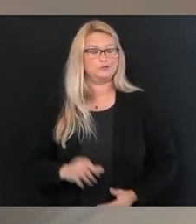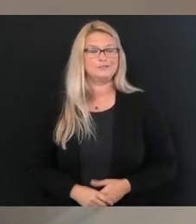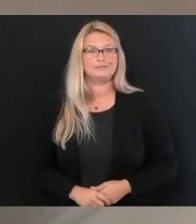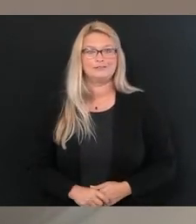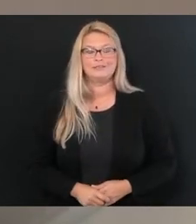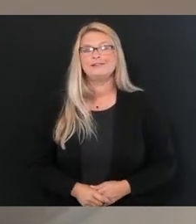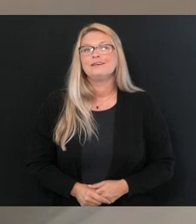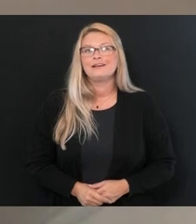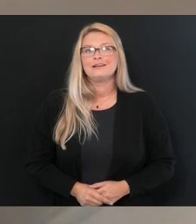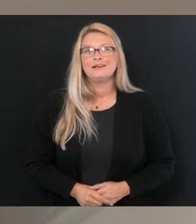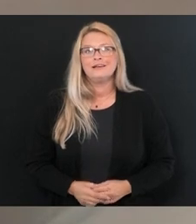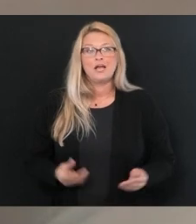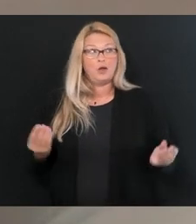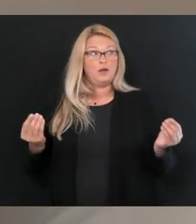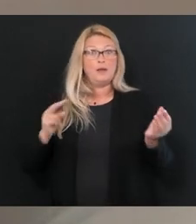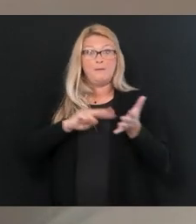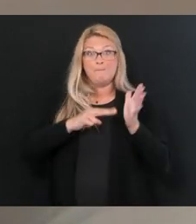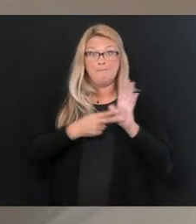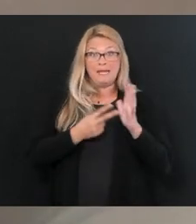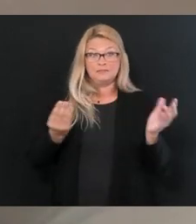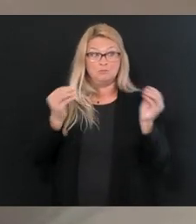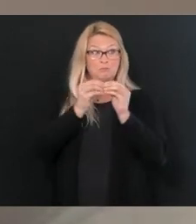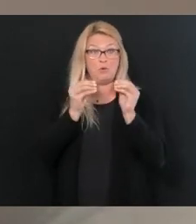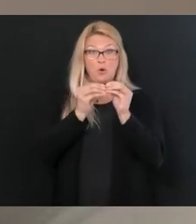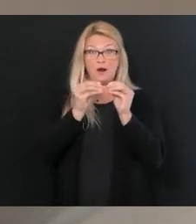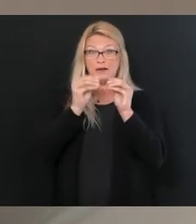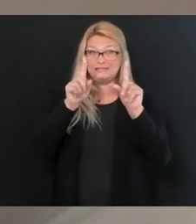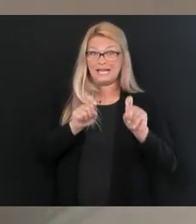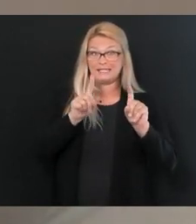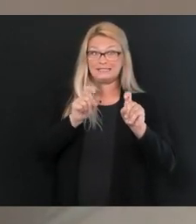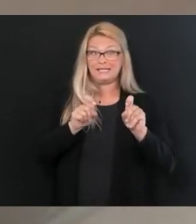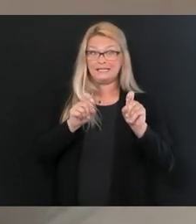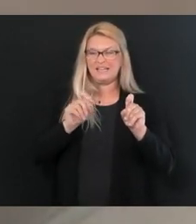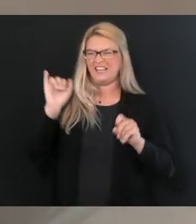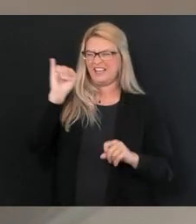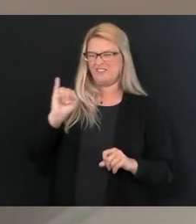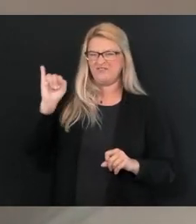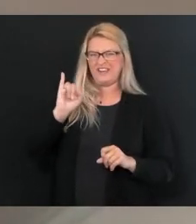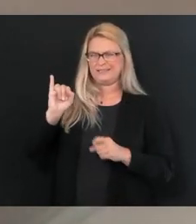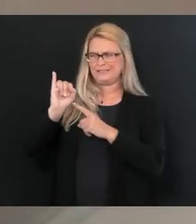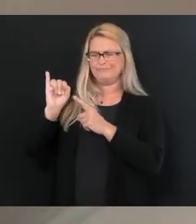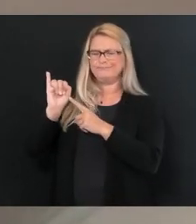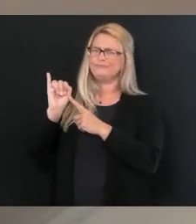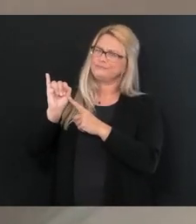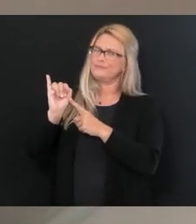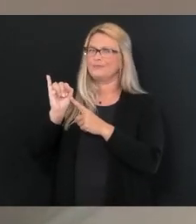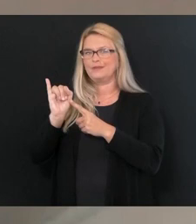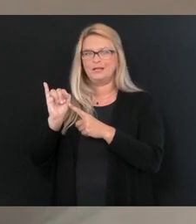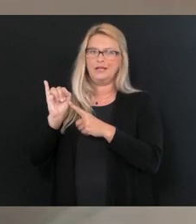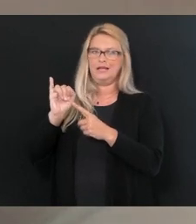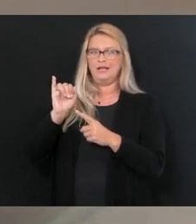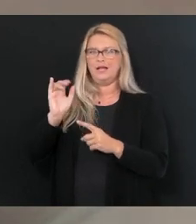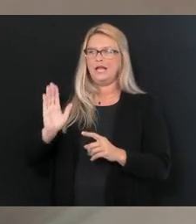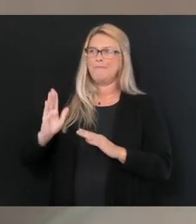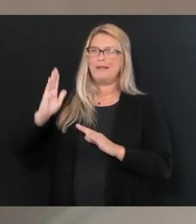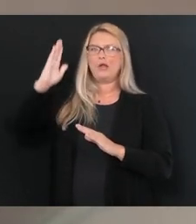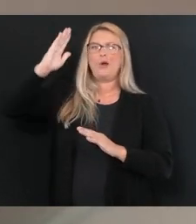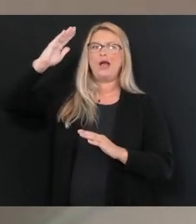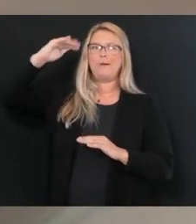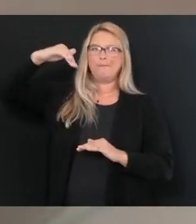that when we start doing a lot more testing, we may see that infection rate, because it doesn't account for how many tests we're taking, go up